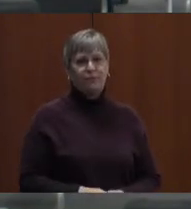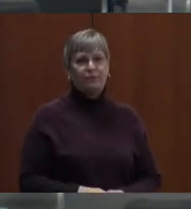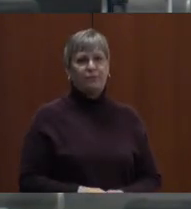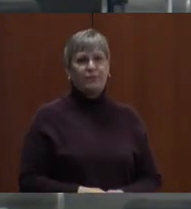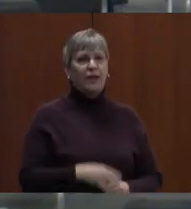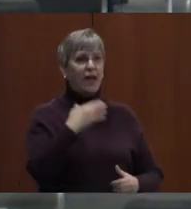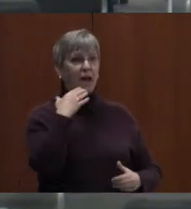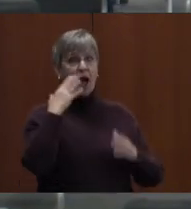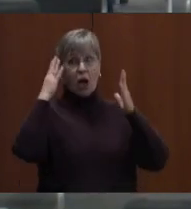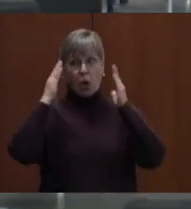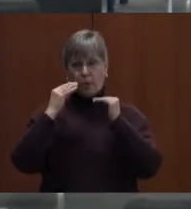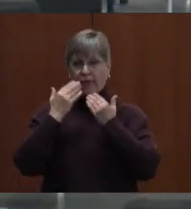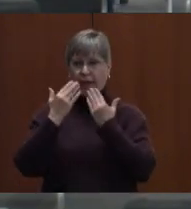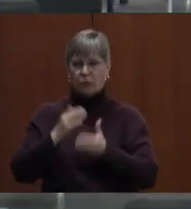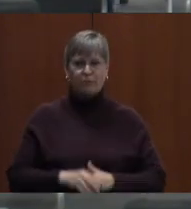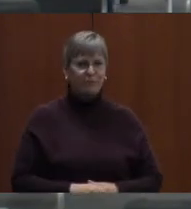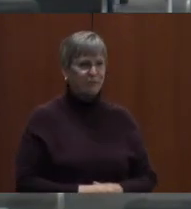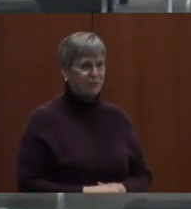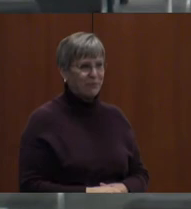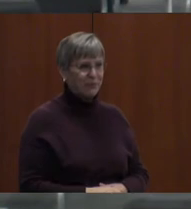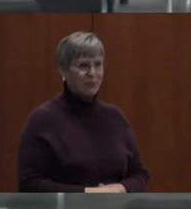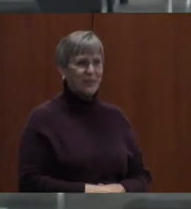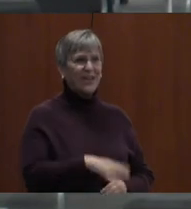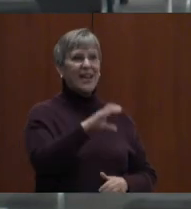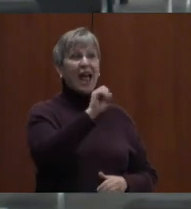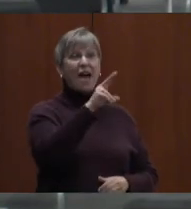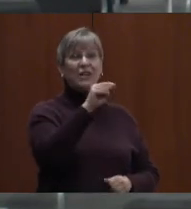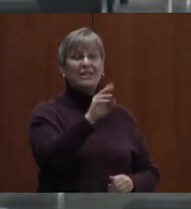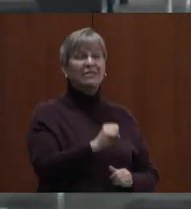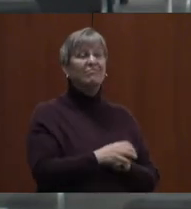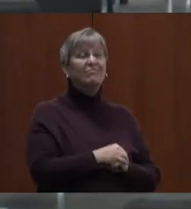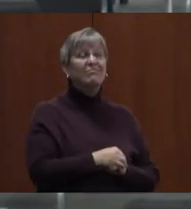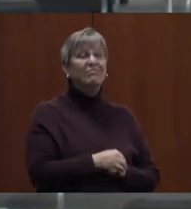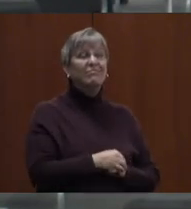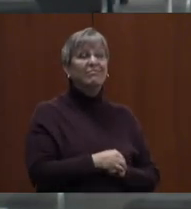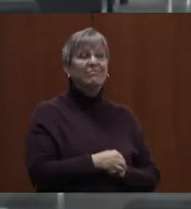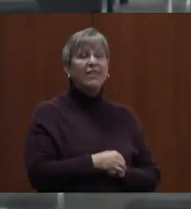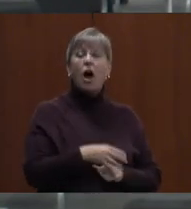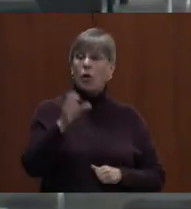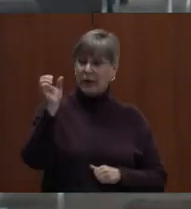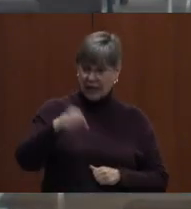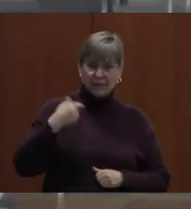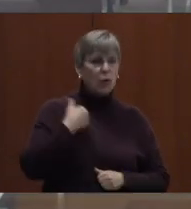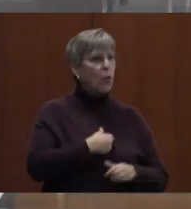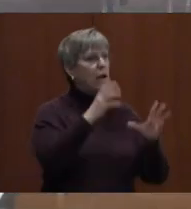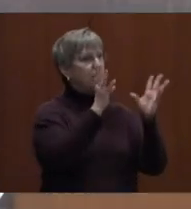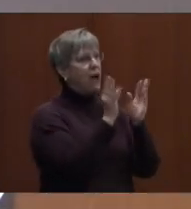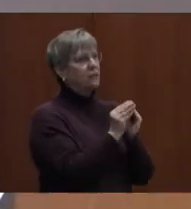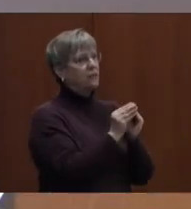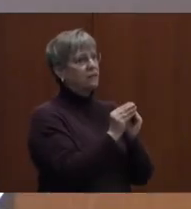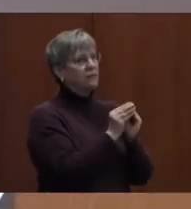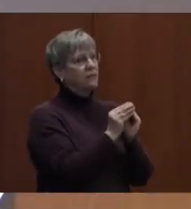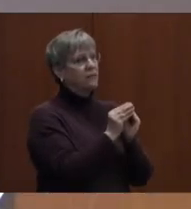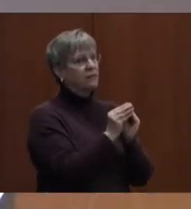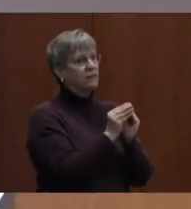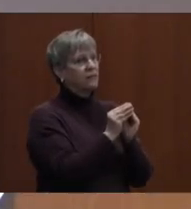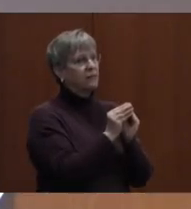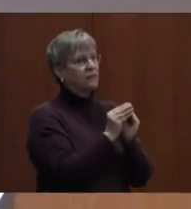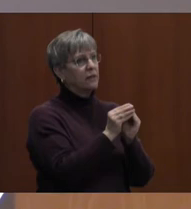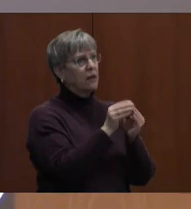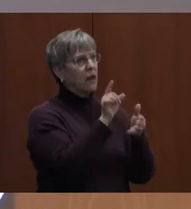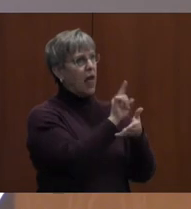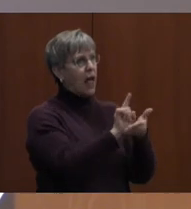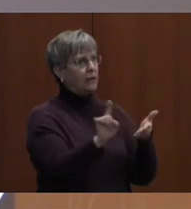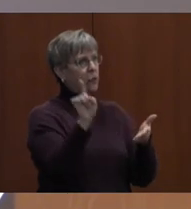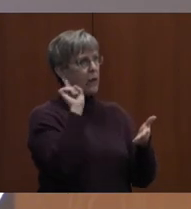I hope. Mr. Evans. Yes. We met, I guess it was a week